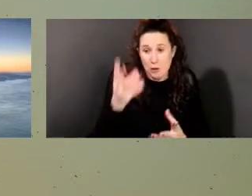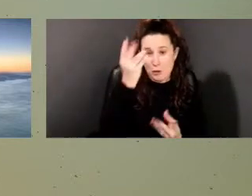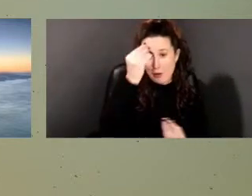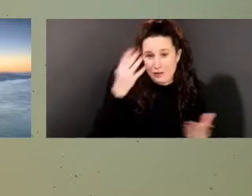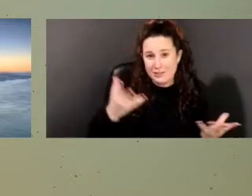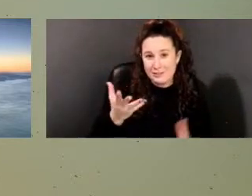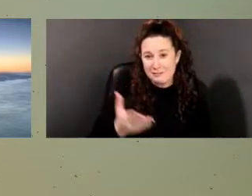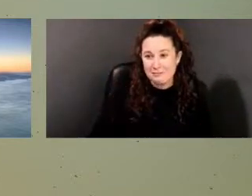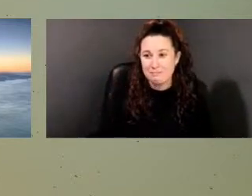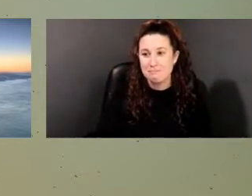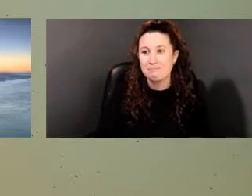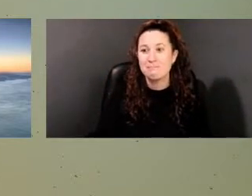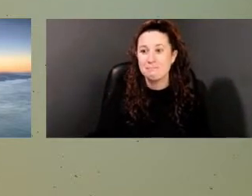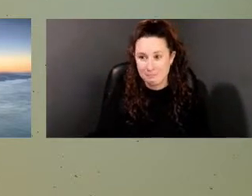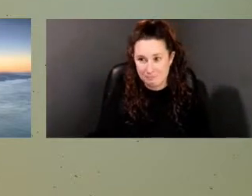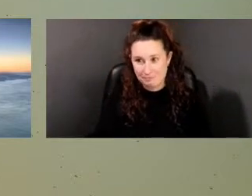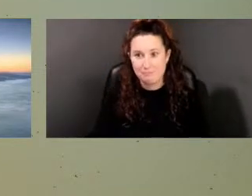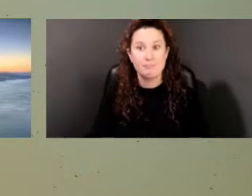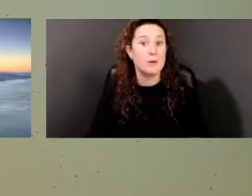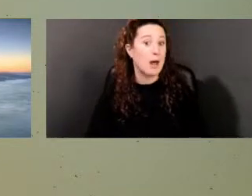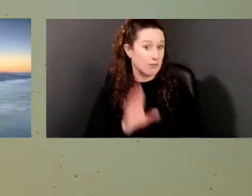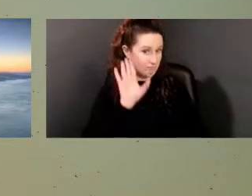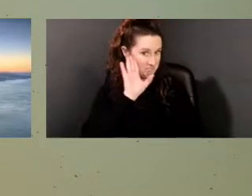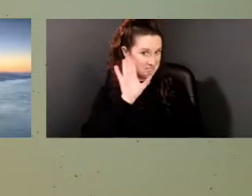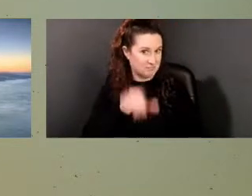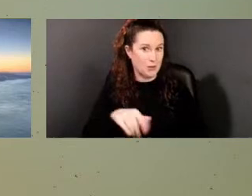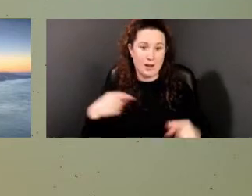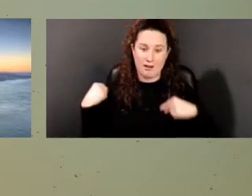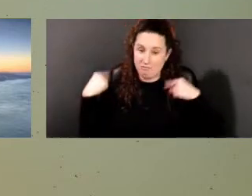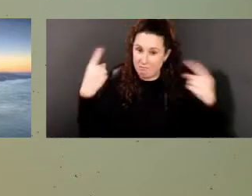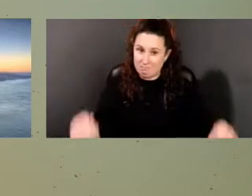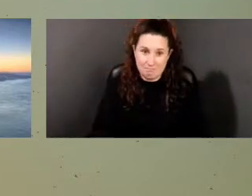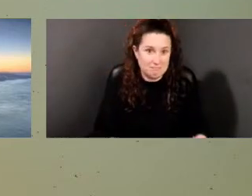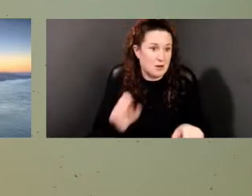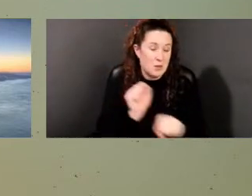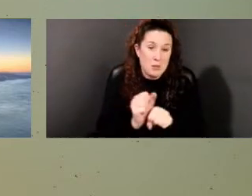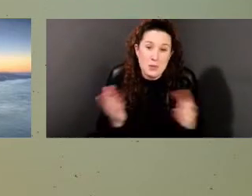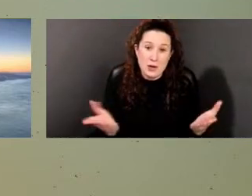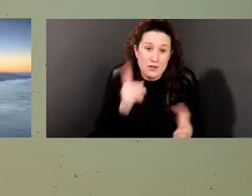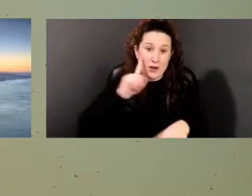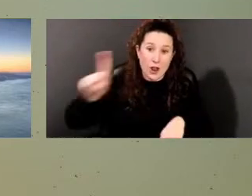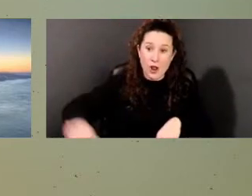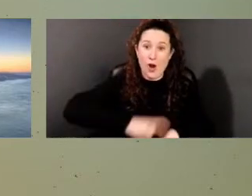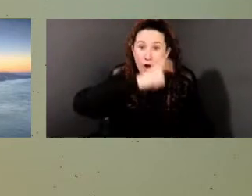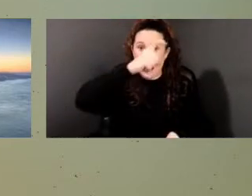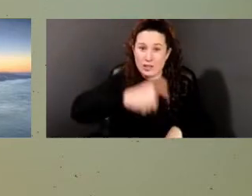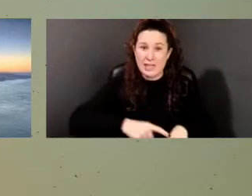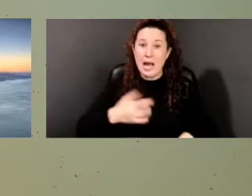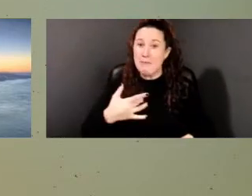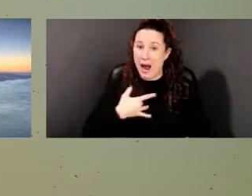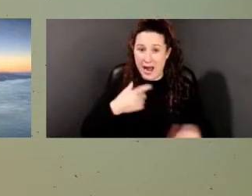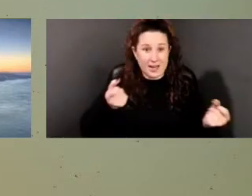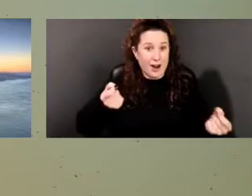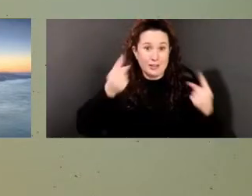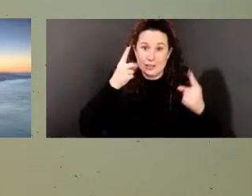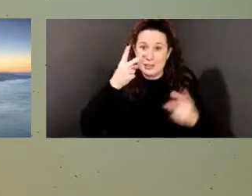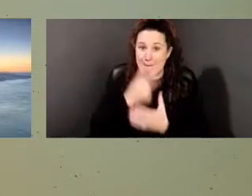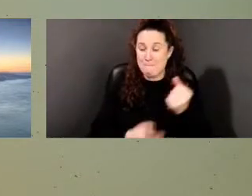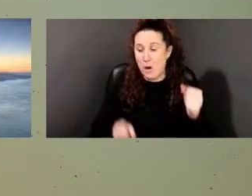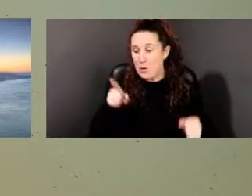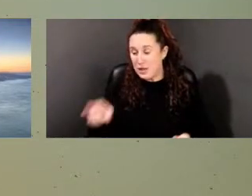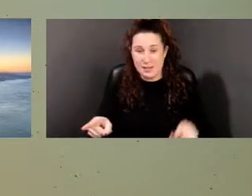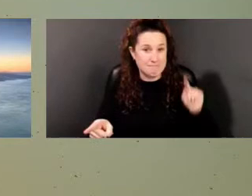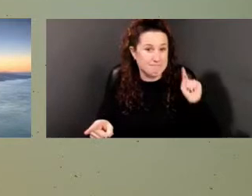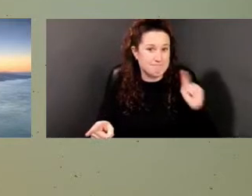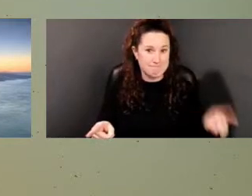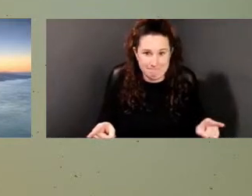Well, as you know, I've been here a long time and I, I have thoughts on both sides. I, I've read their stories.